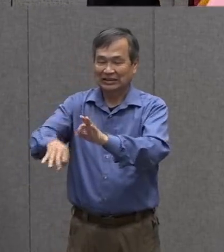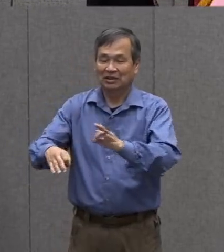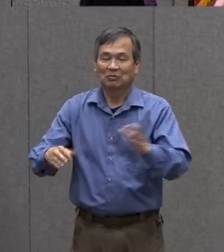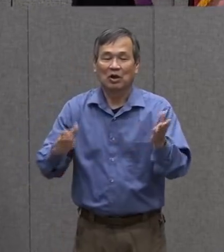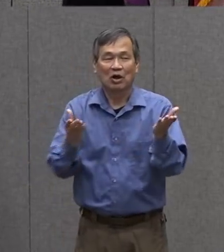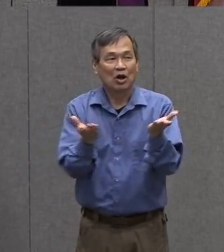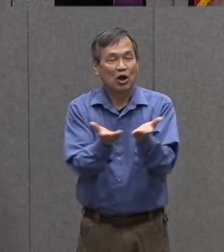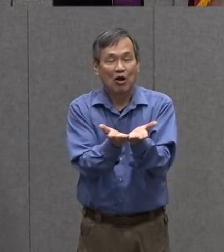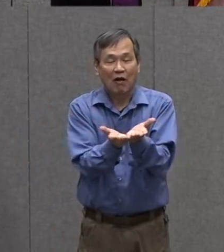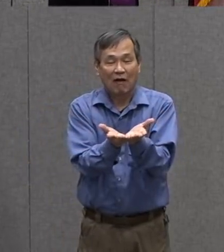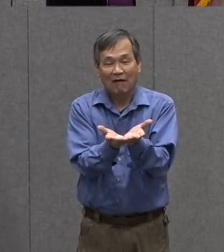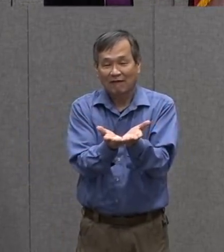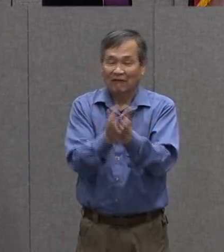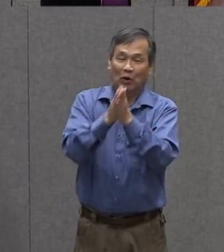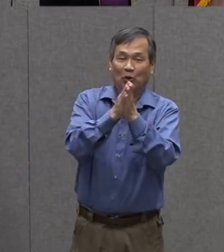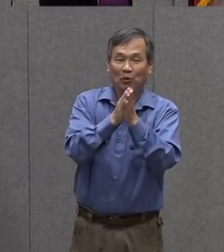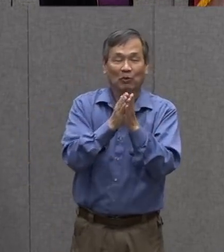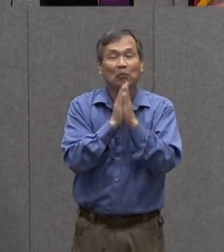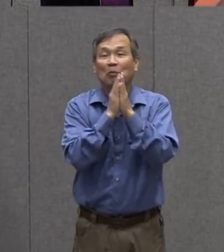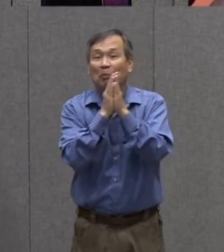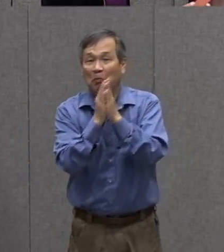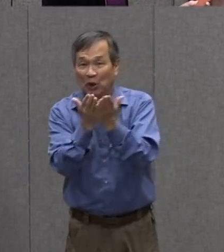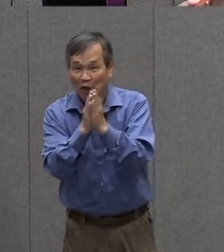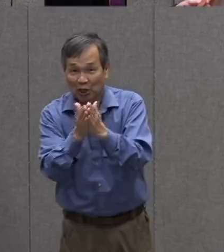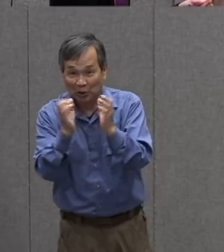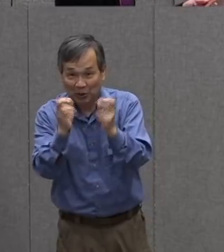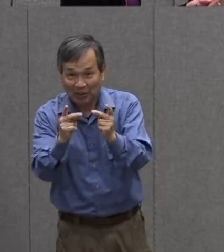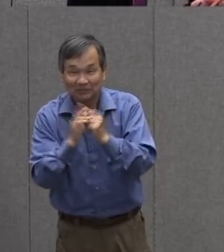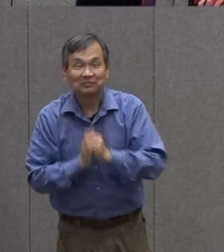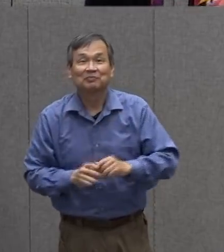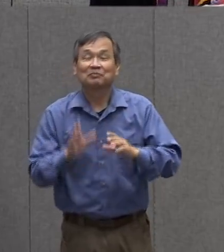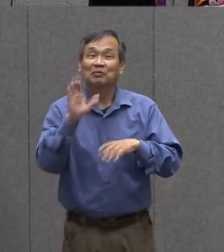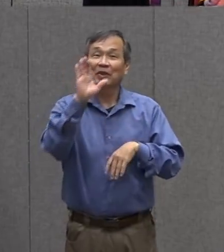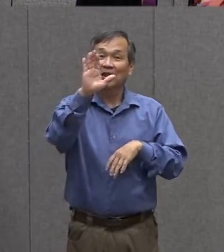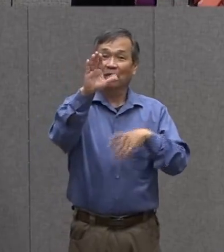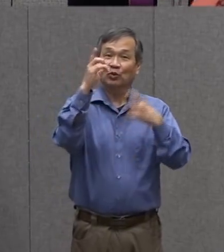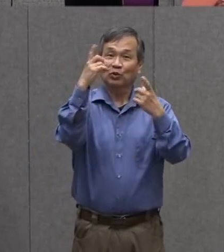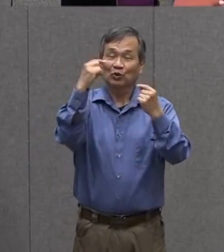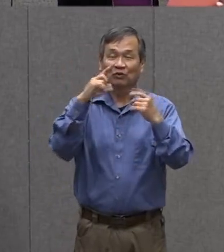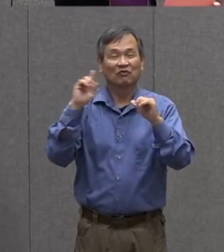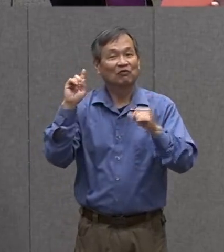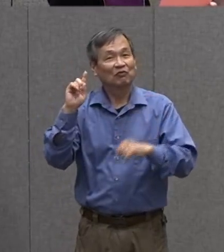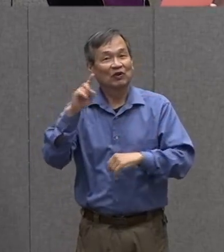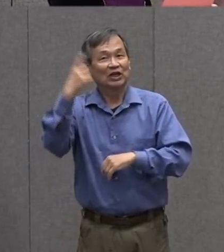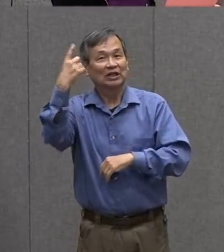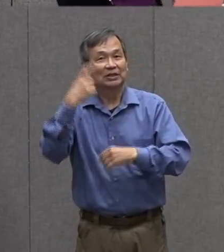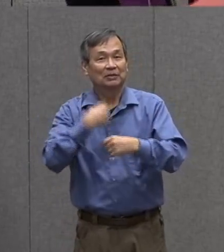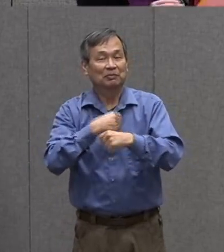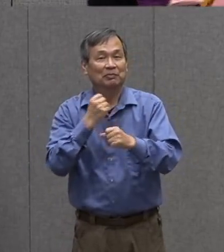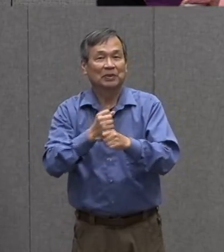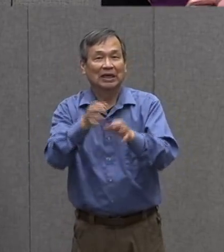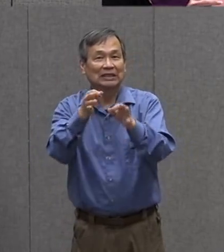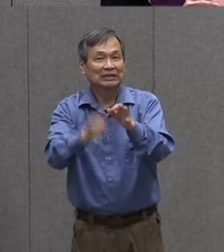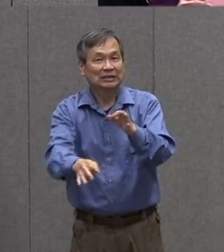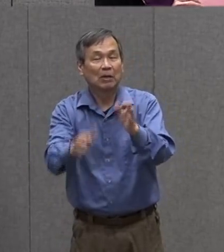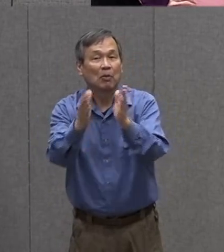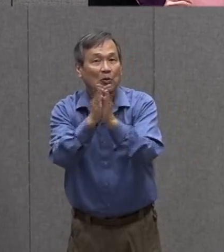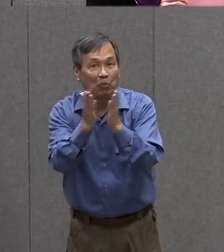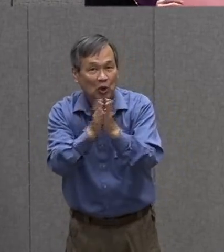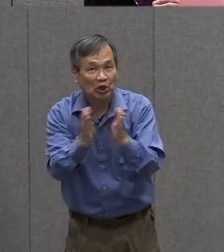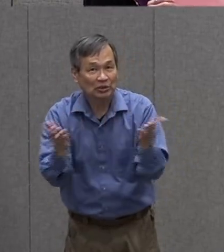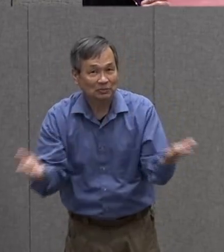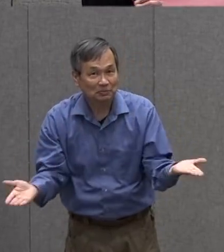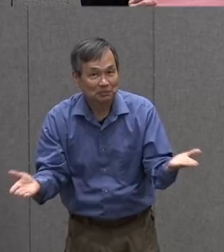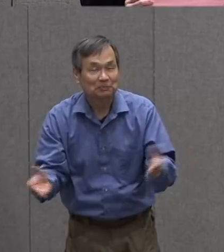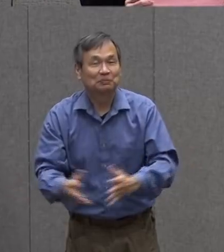book so step one to make our simple folded book